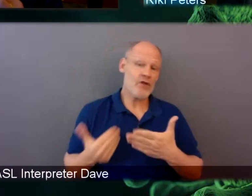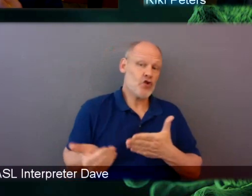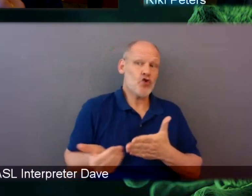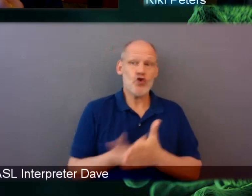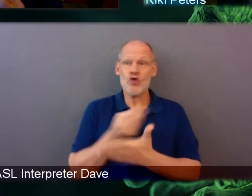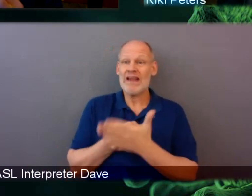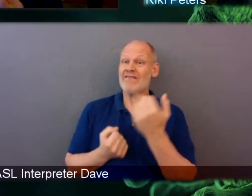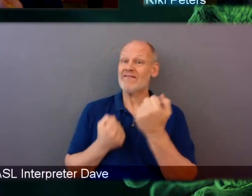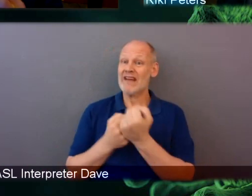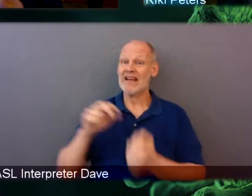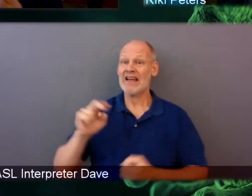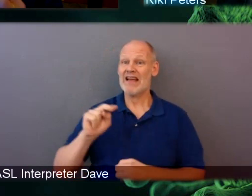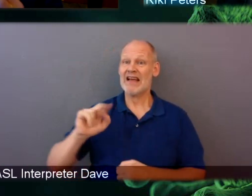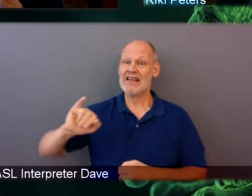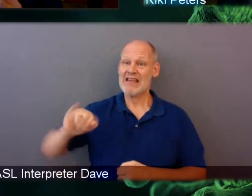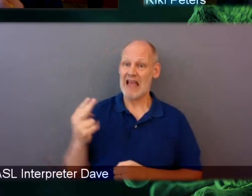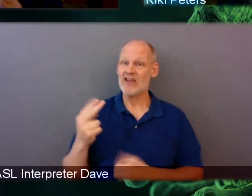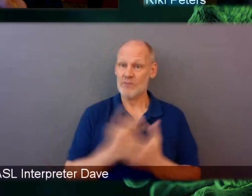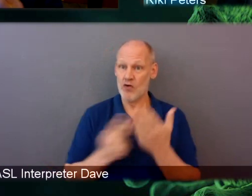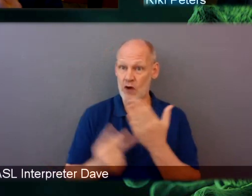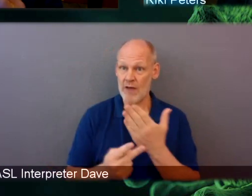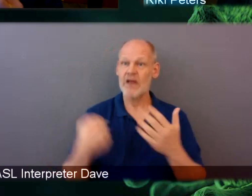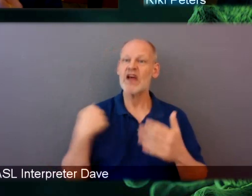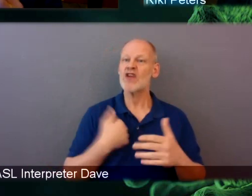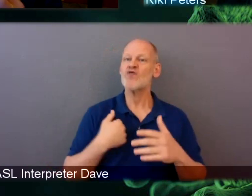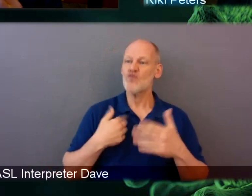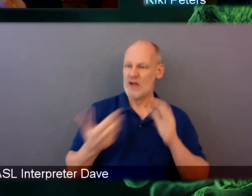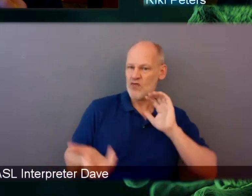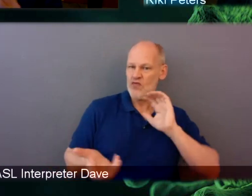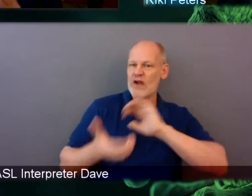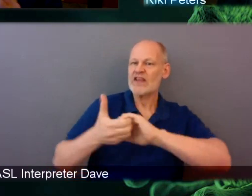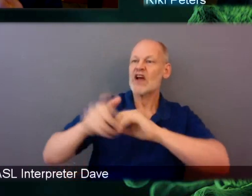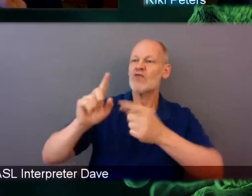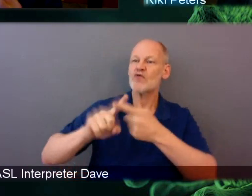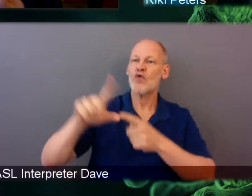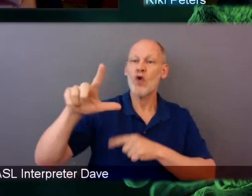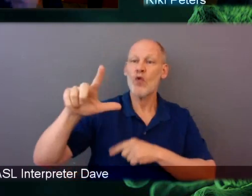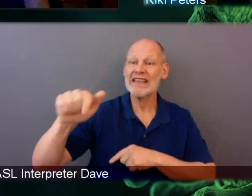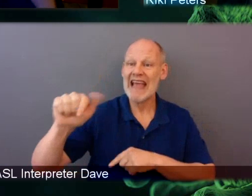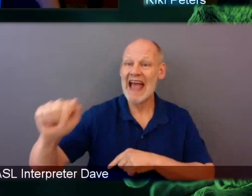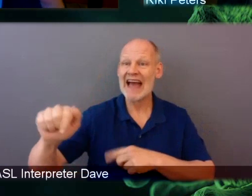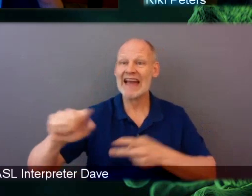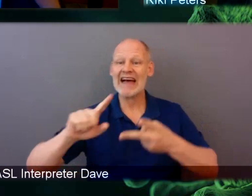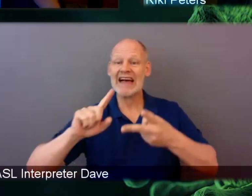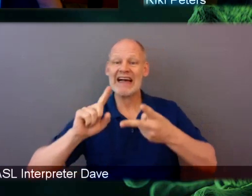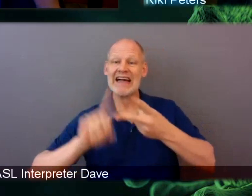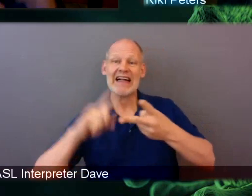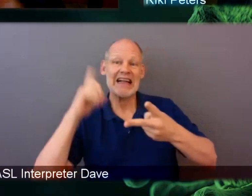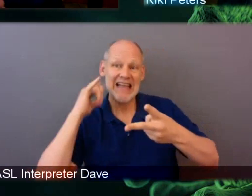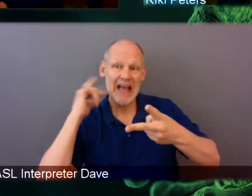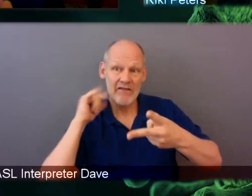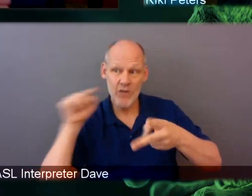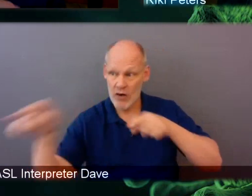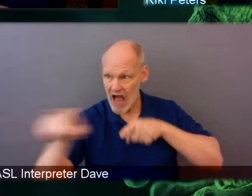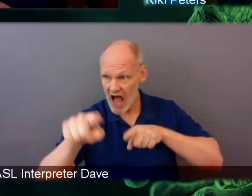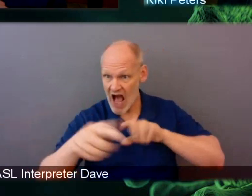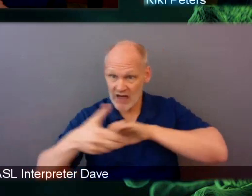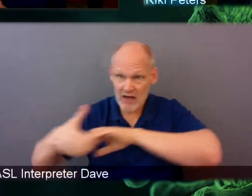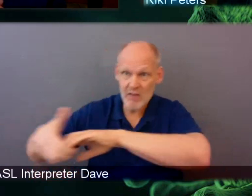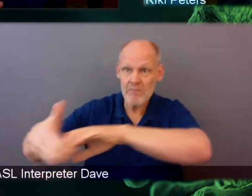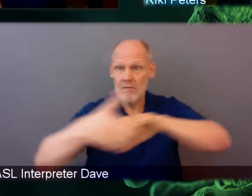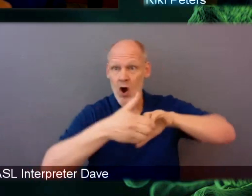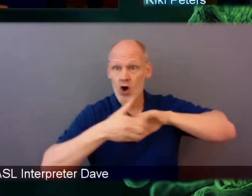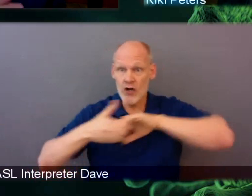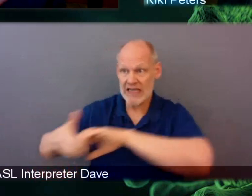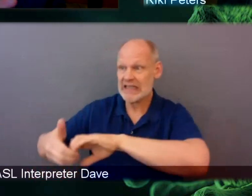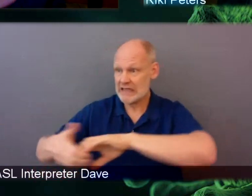now collaborating with investigators from Oxnard Health Systems in Louisiana, and Cedarsina from California to also include African